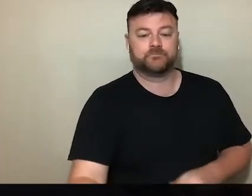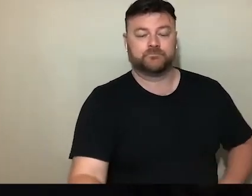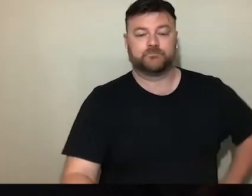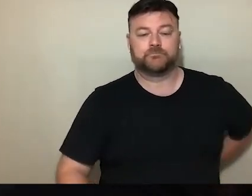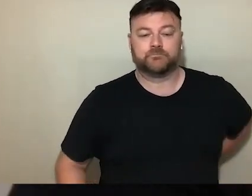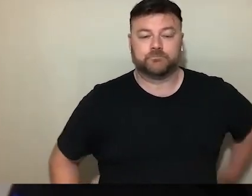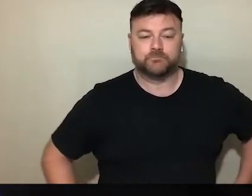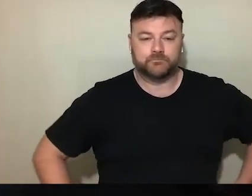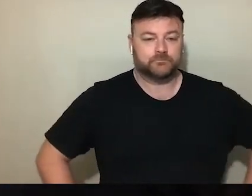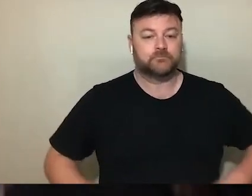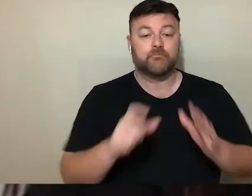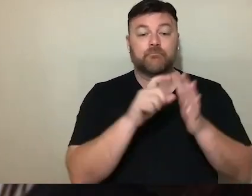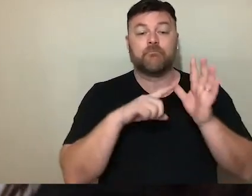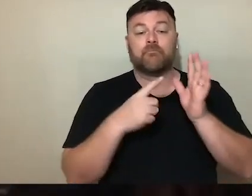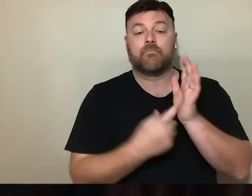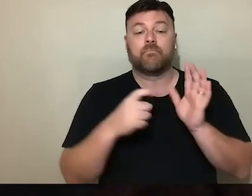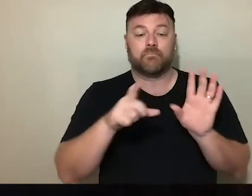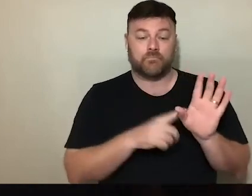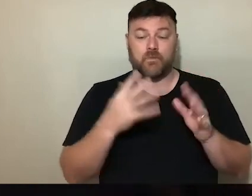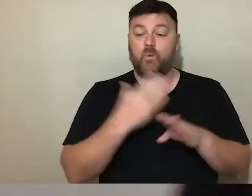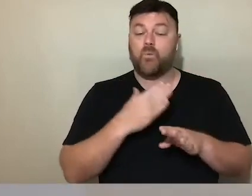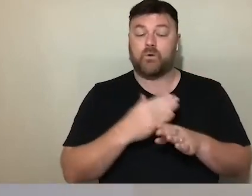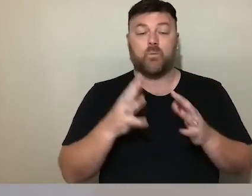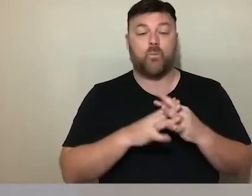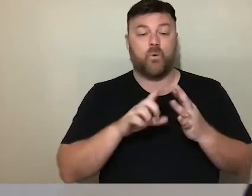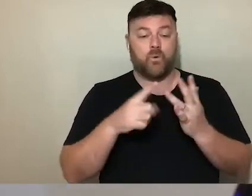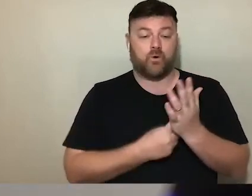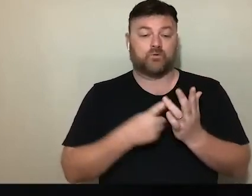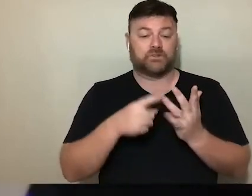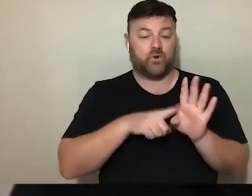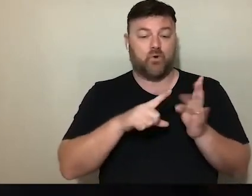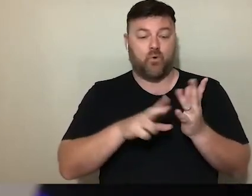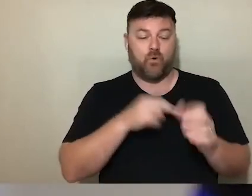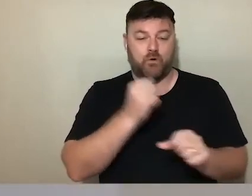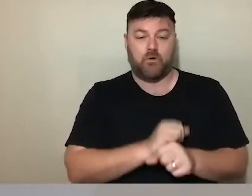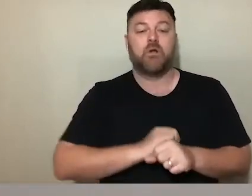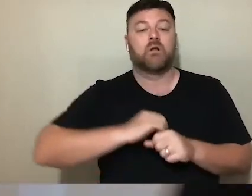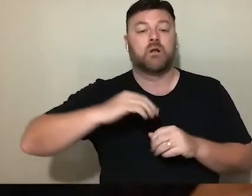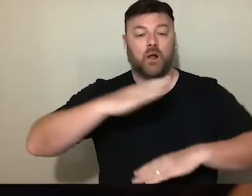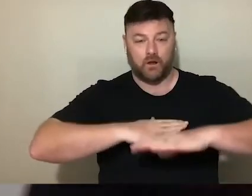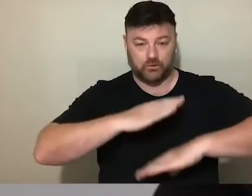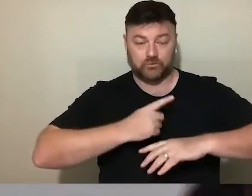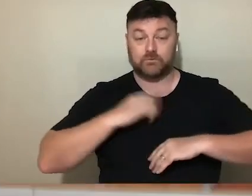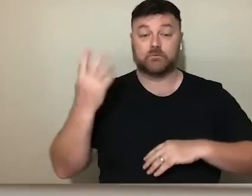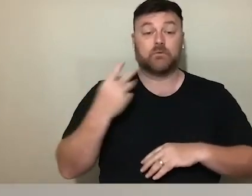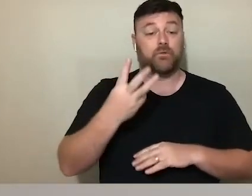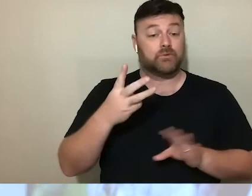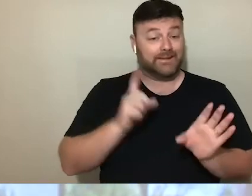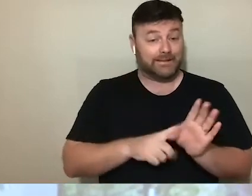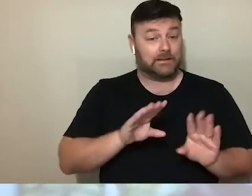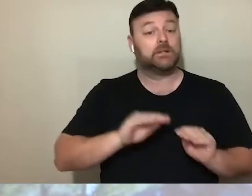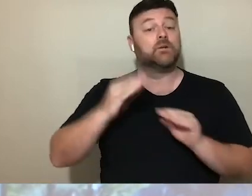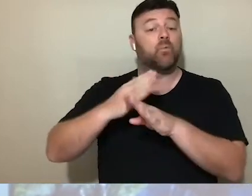Darcy works on Woiwurrung Country. Having recently returned from three years working in the